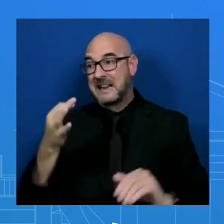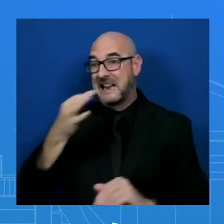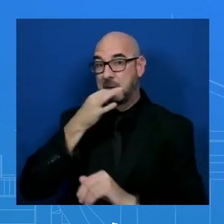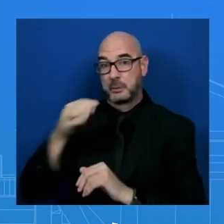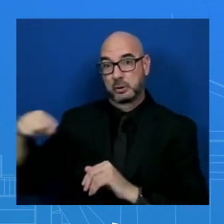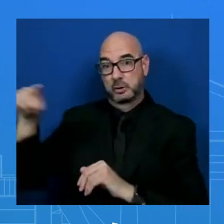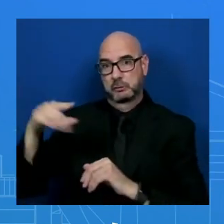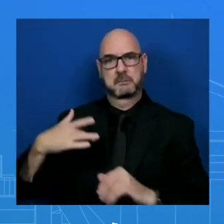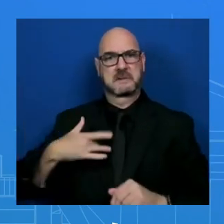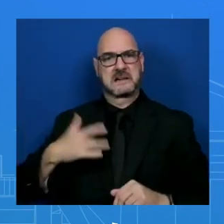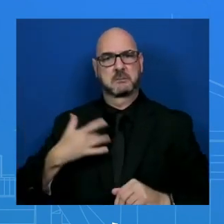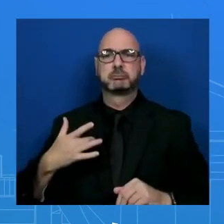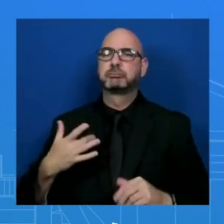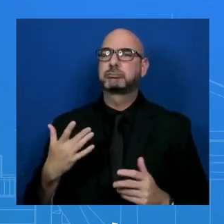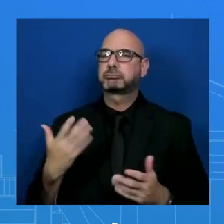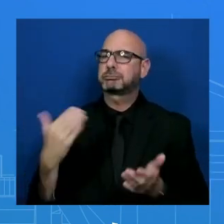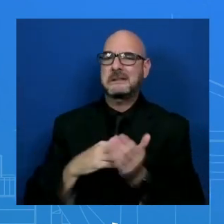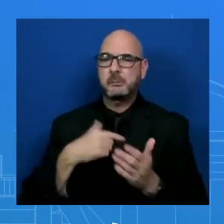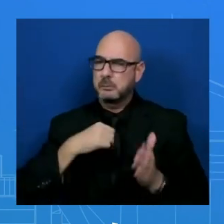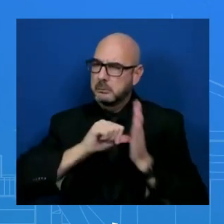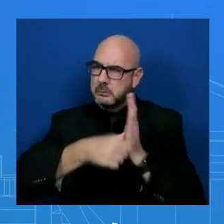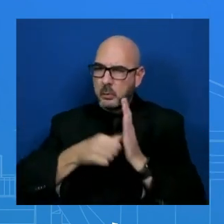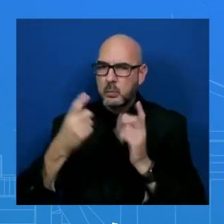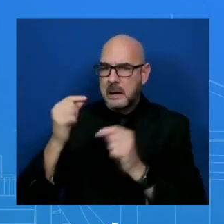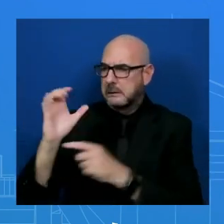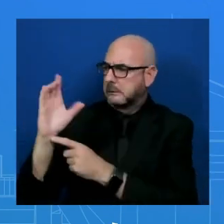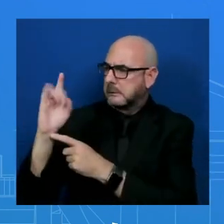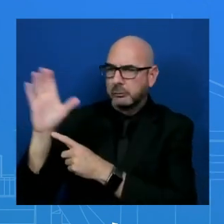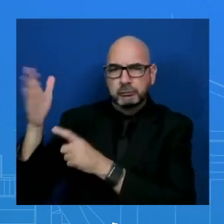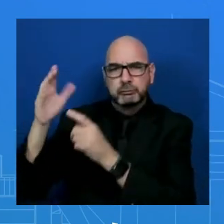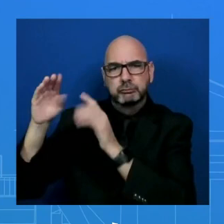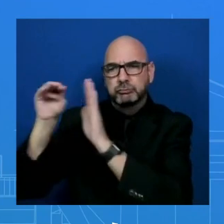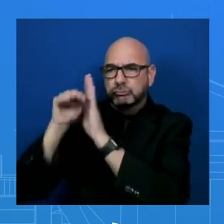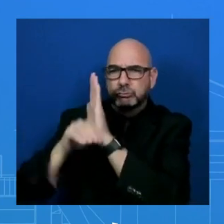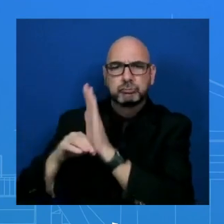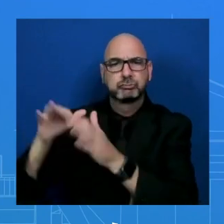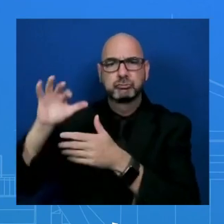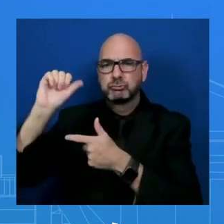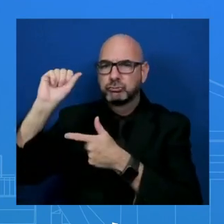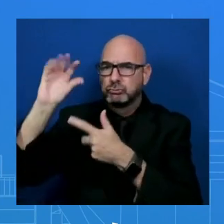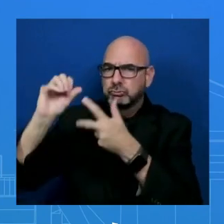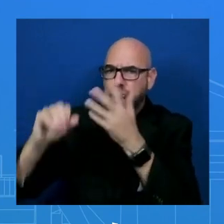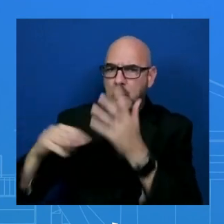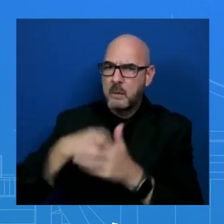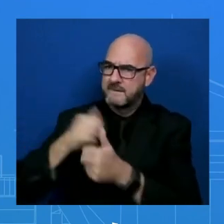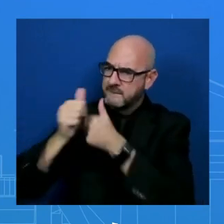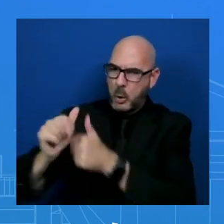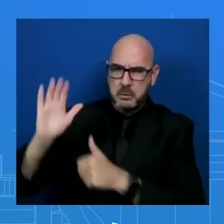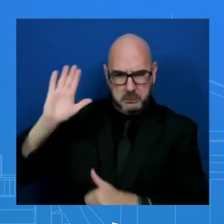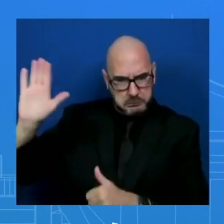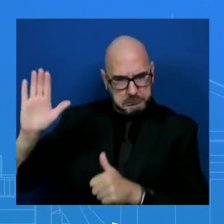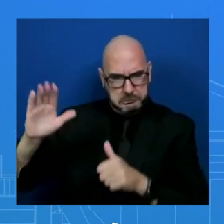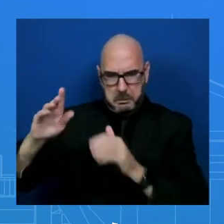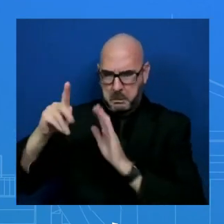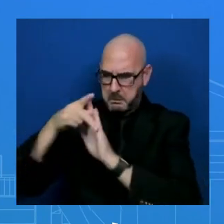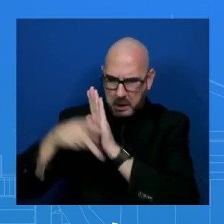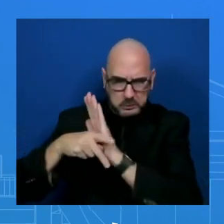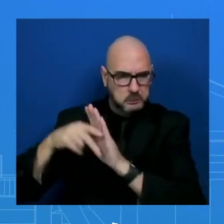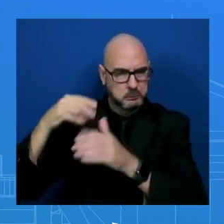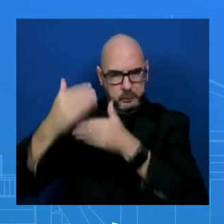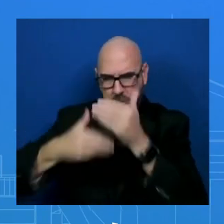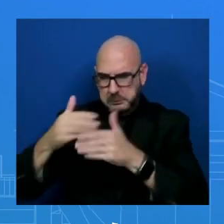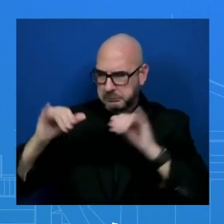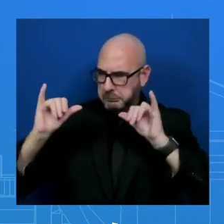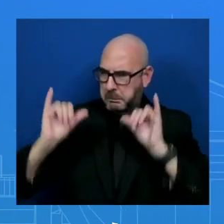the experts – CDC, FDA – they got to go through their process in getting these vaccines done and ready to go. That's going to be mid-September. We're – what,